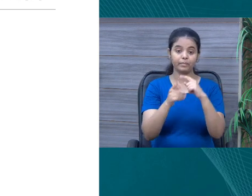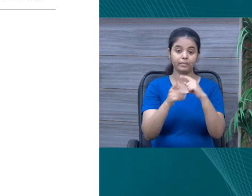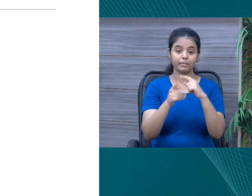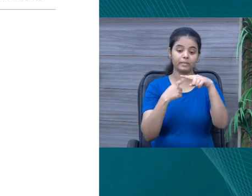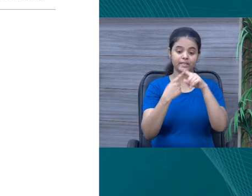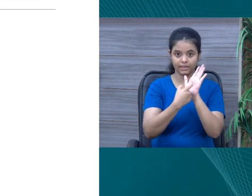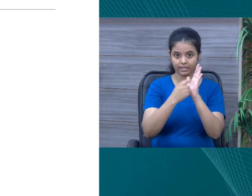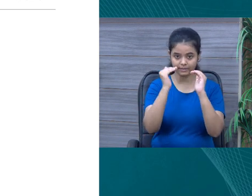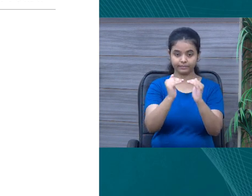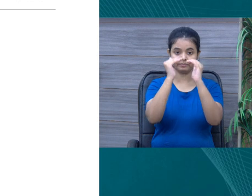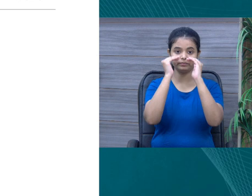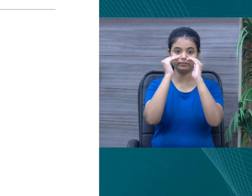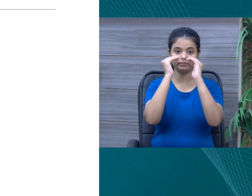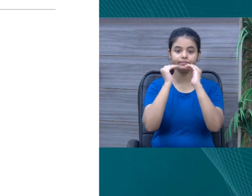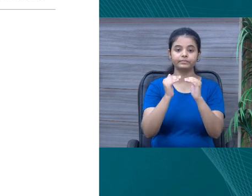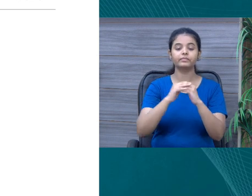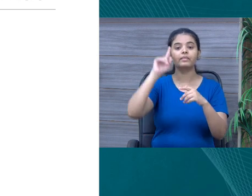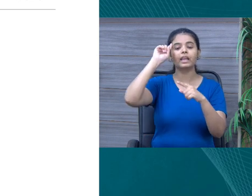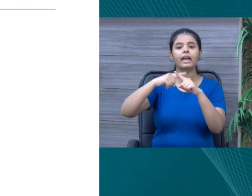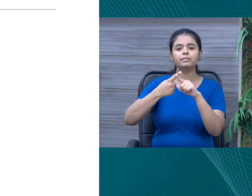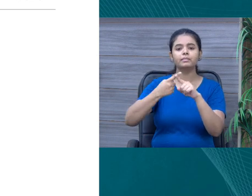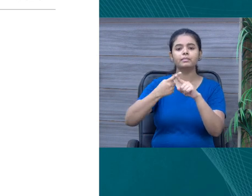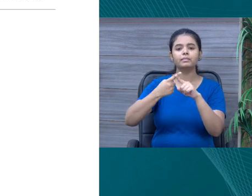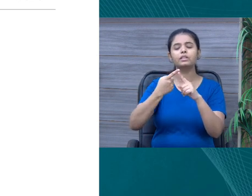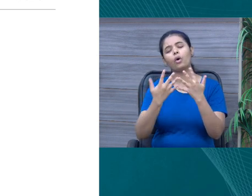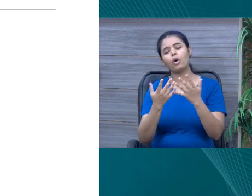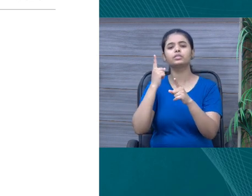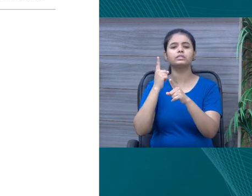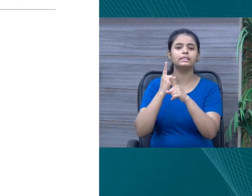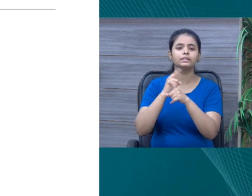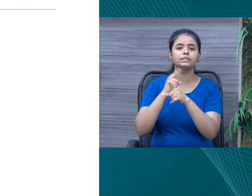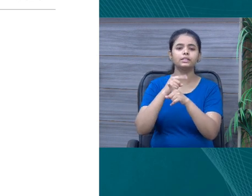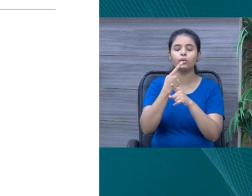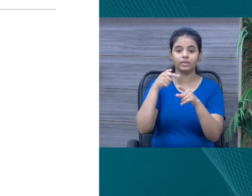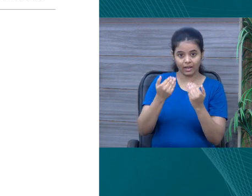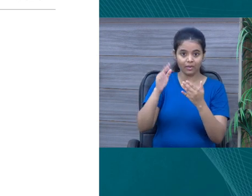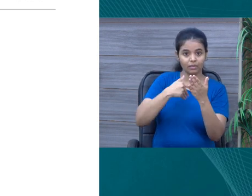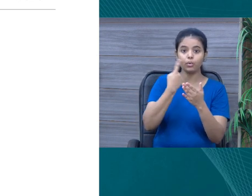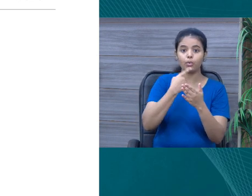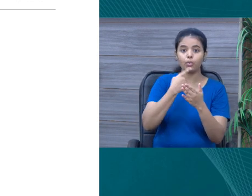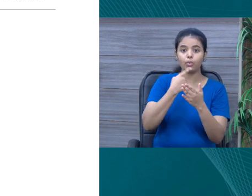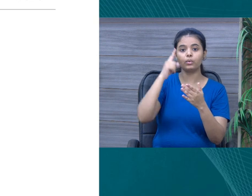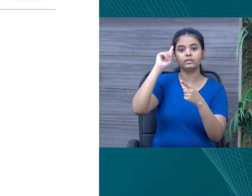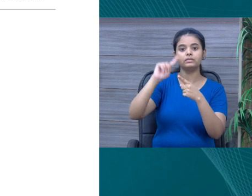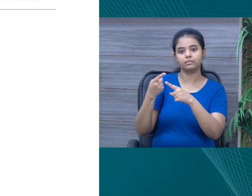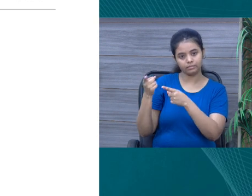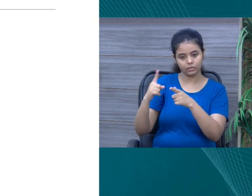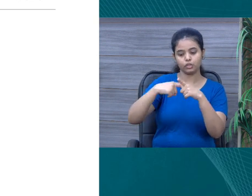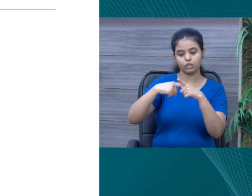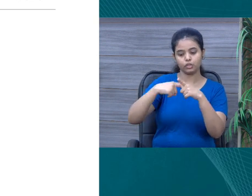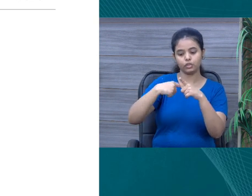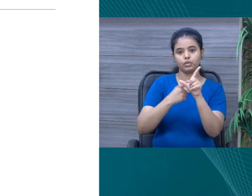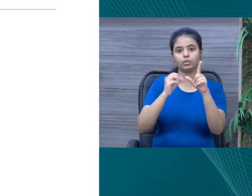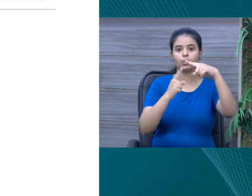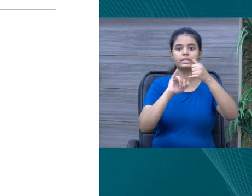address, and then the expert or the teacher's name. In this case, please write Mrs. Jodhsana Wadhwa,